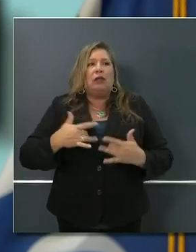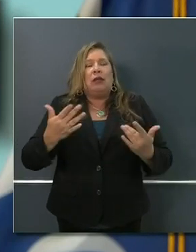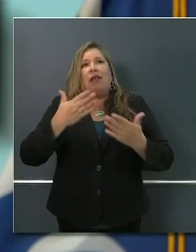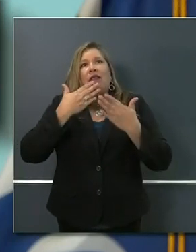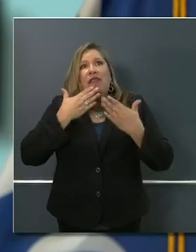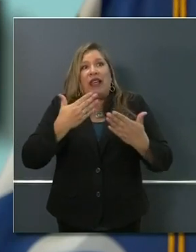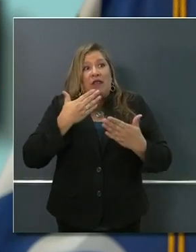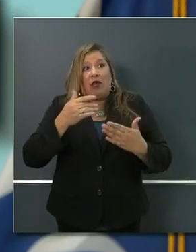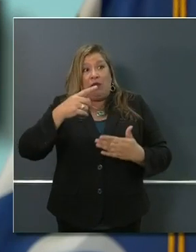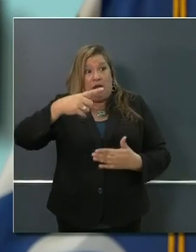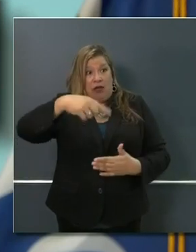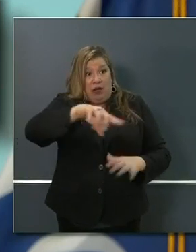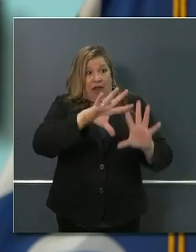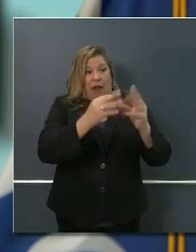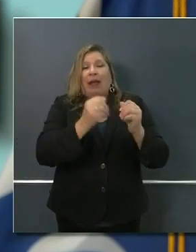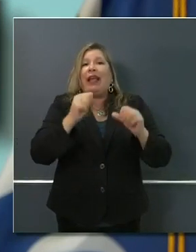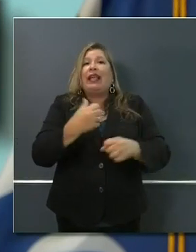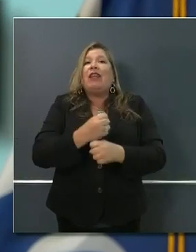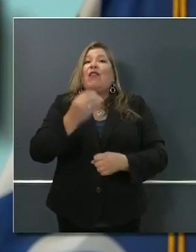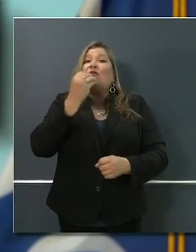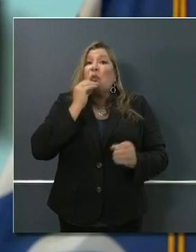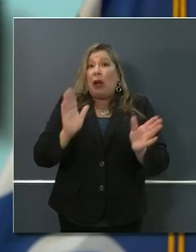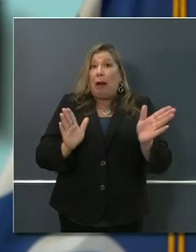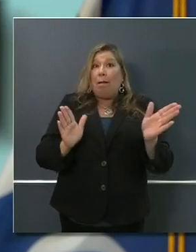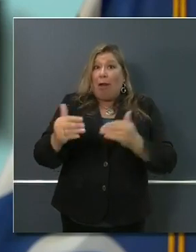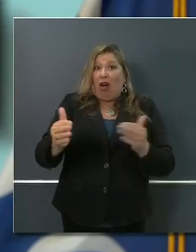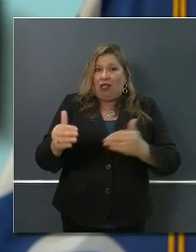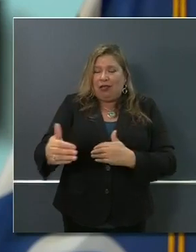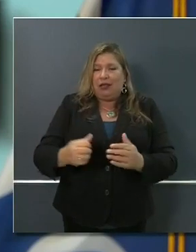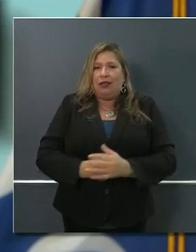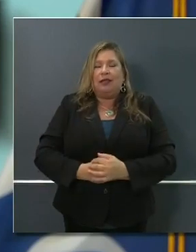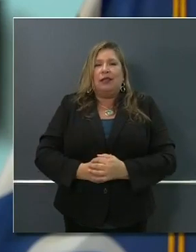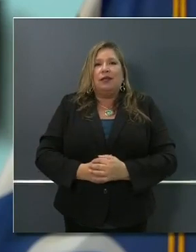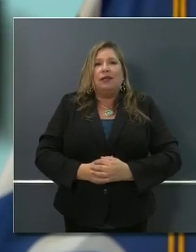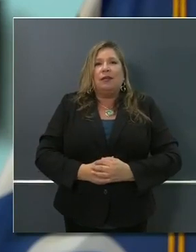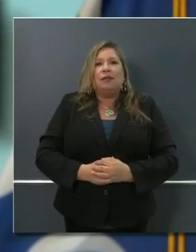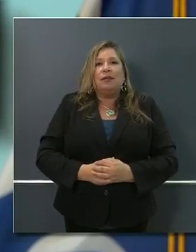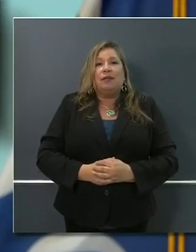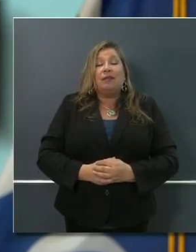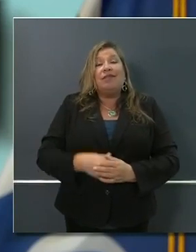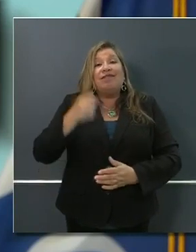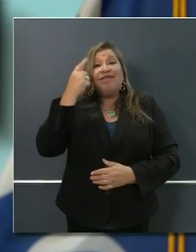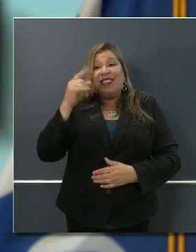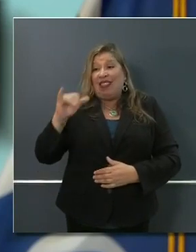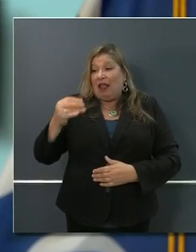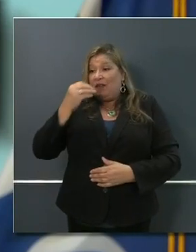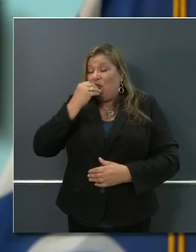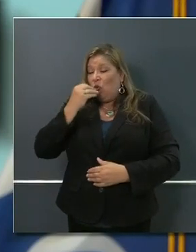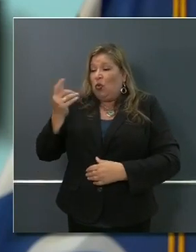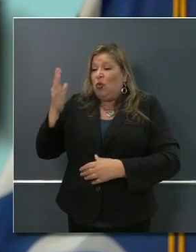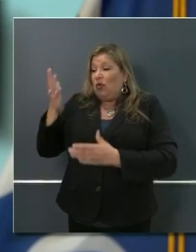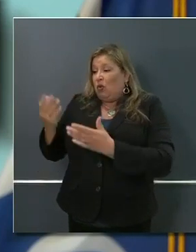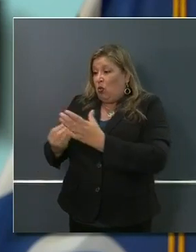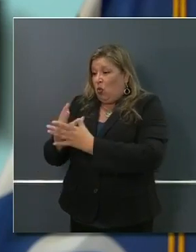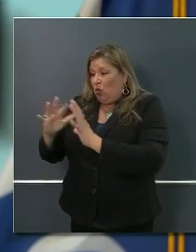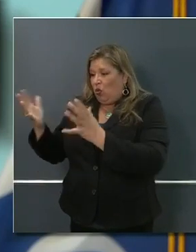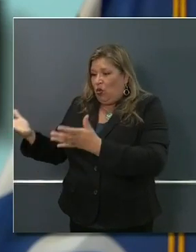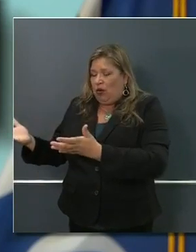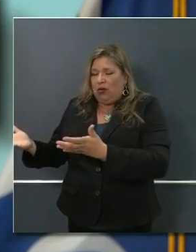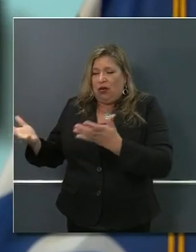By the way, just what it's worth, I say food boxes. We're literally organizing these in boxes. That $20 million